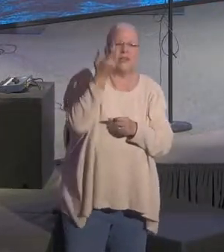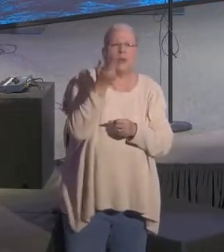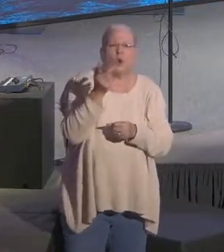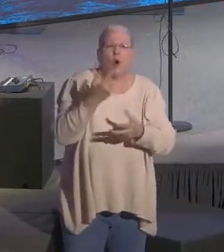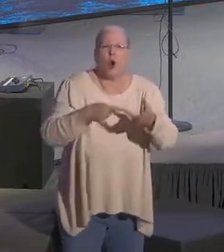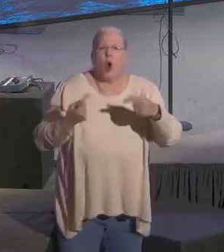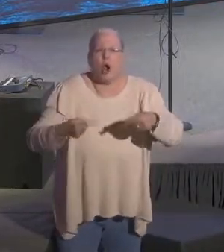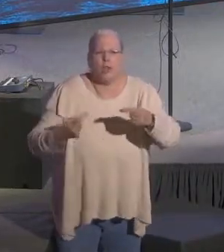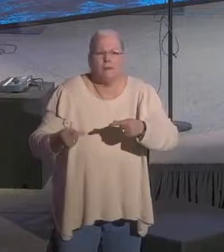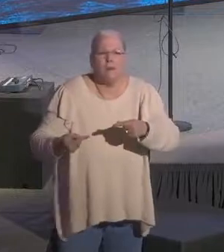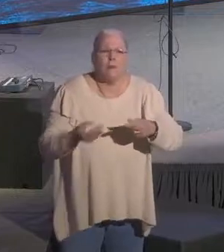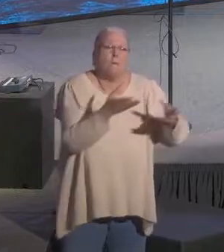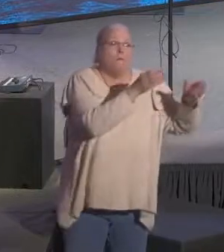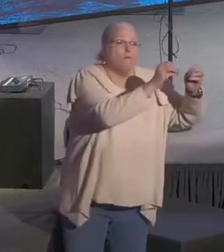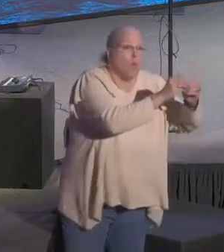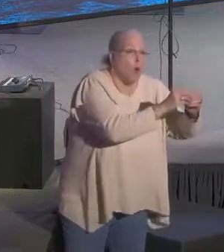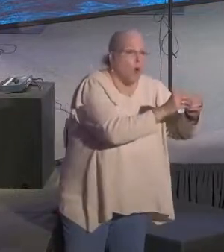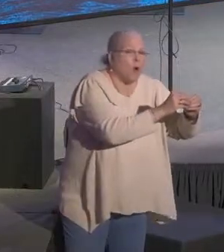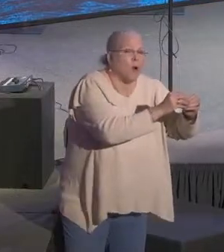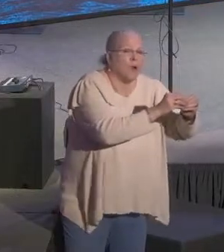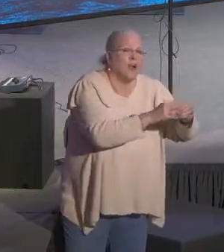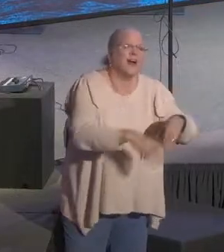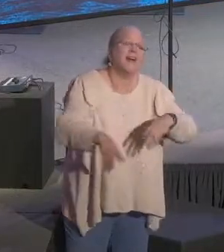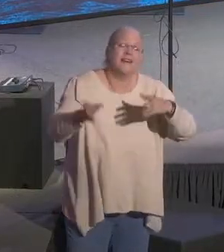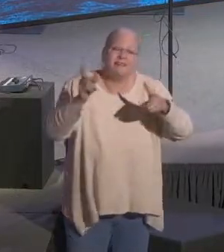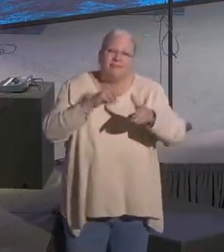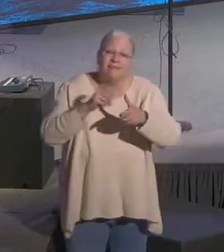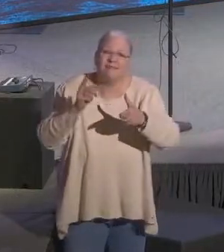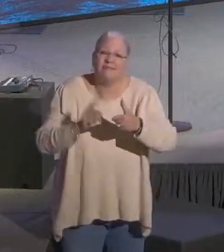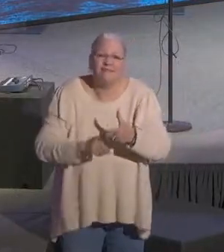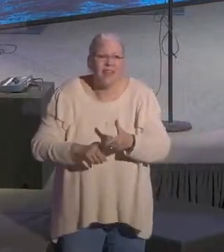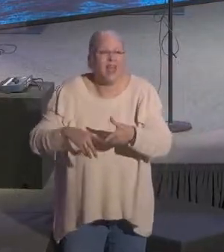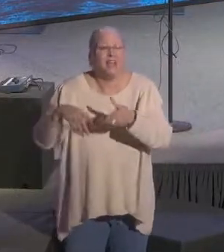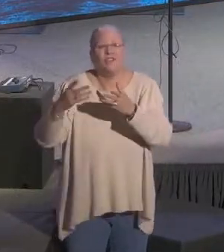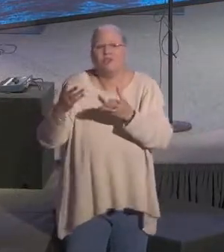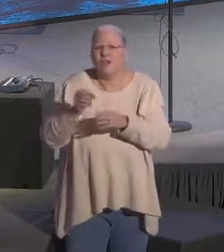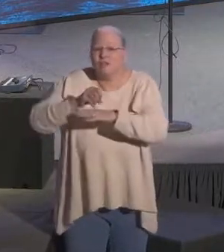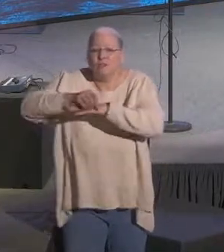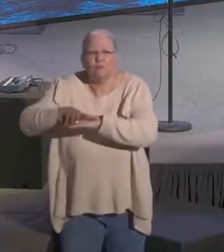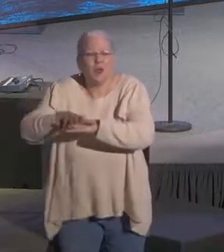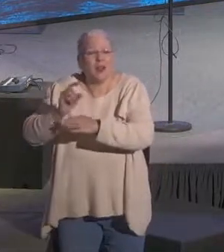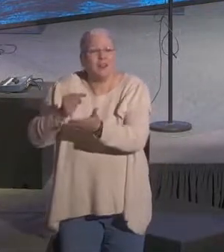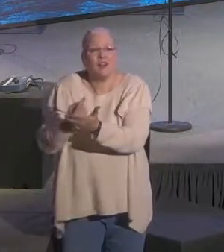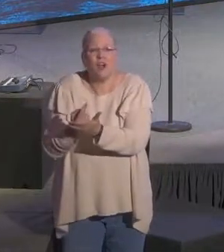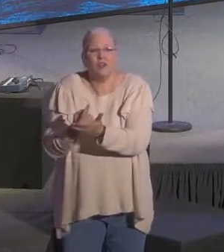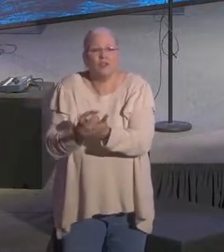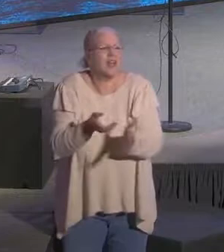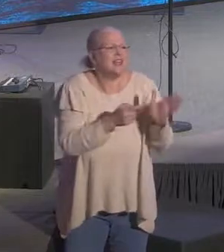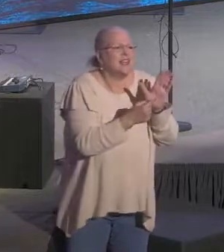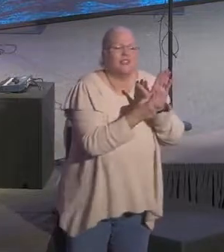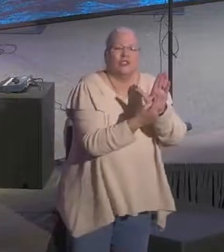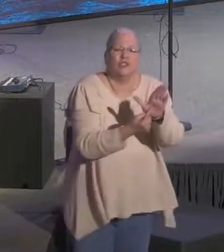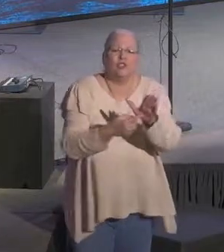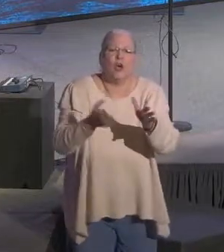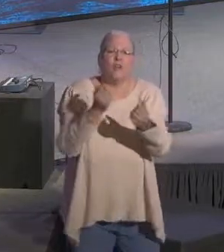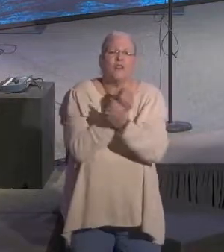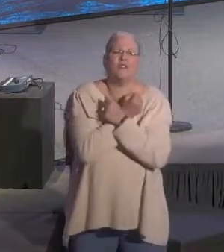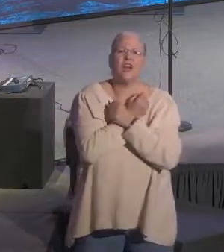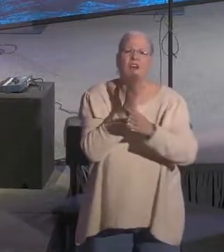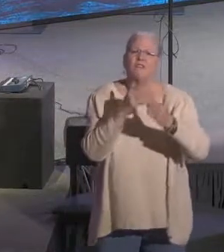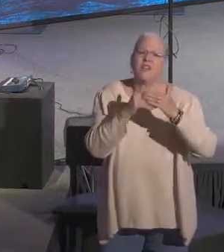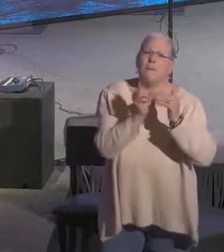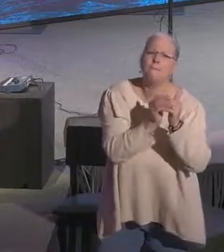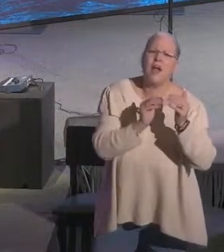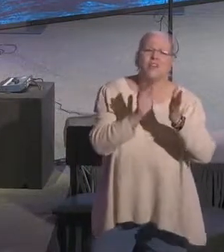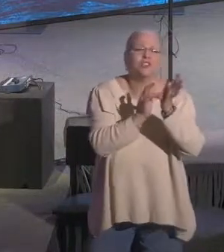people for the gospel. In a season when people needed to understand and know the love and compassion of Jesus, they didn't see